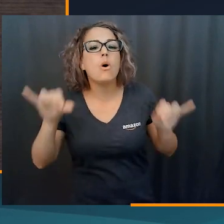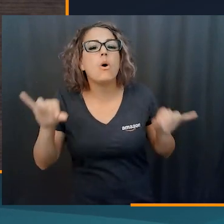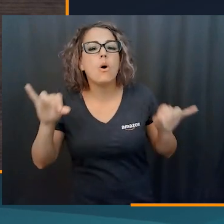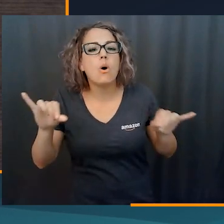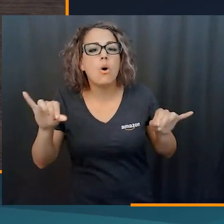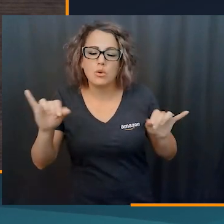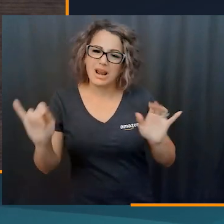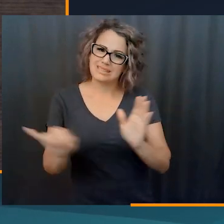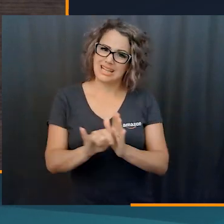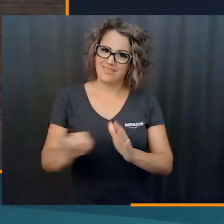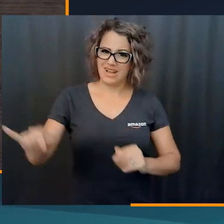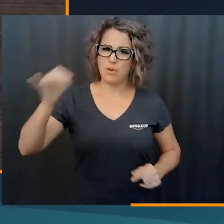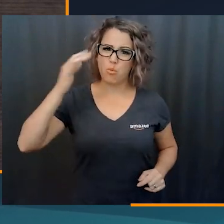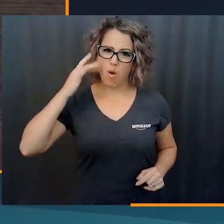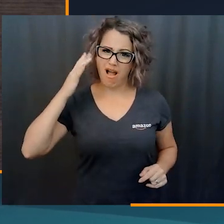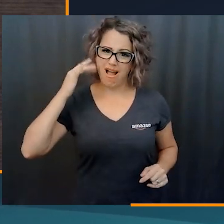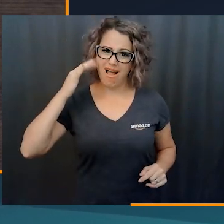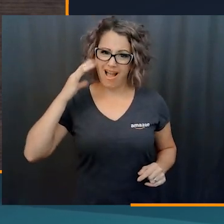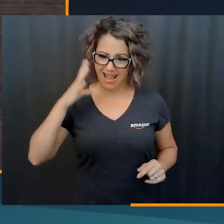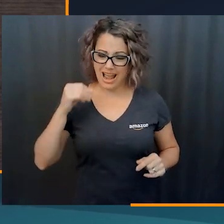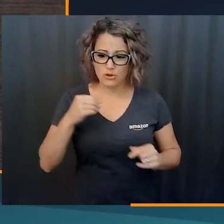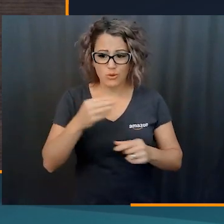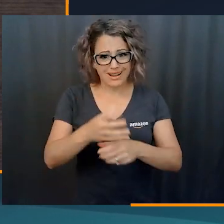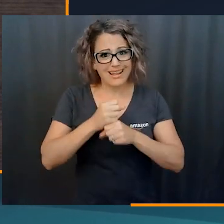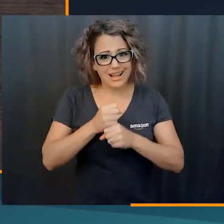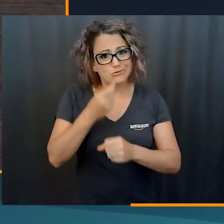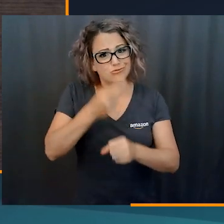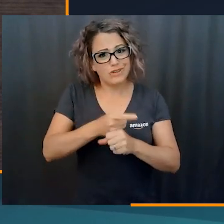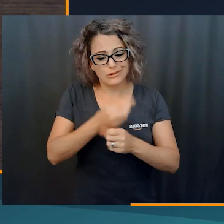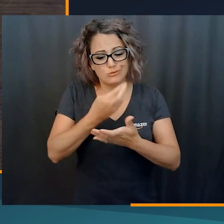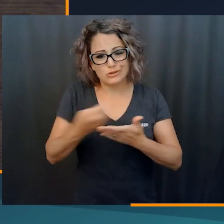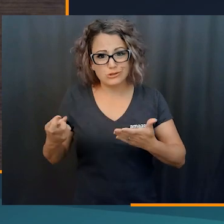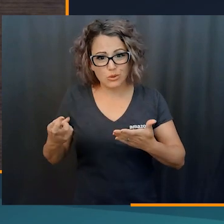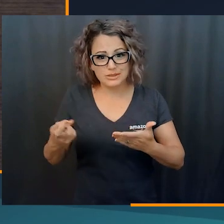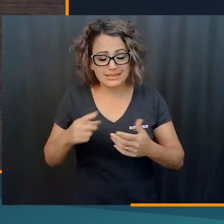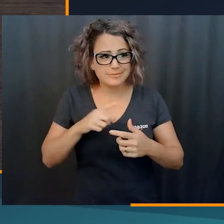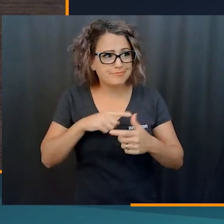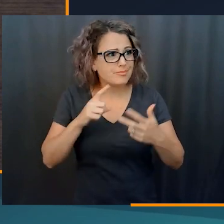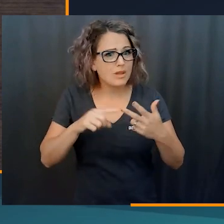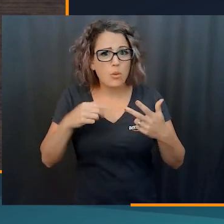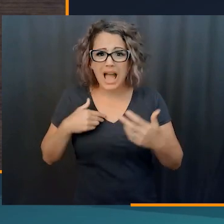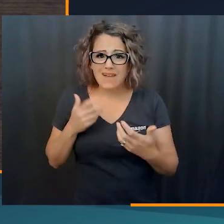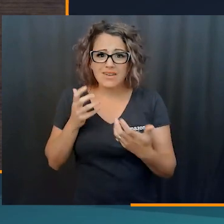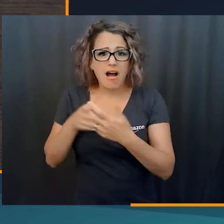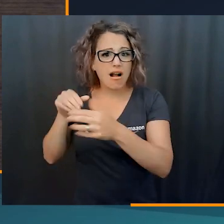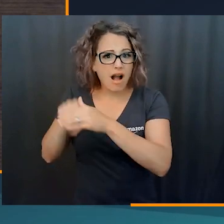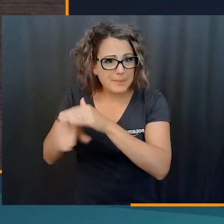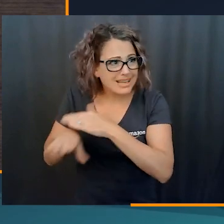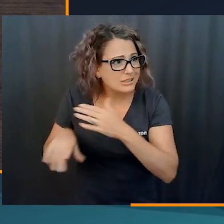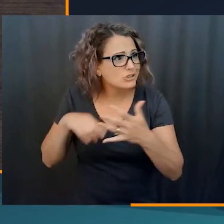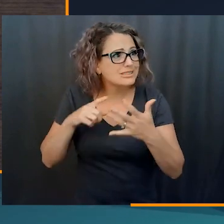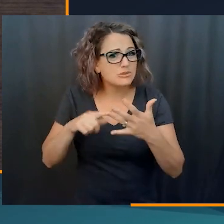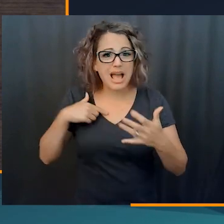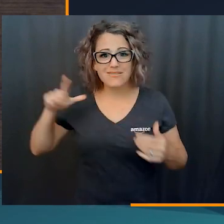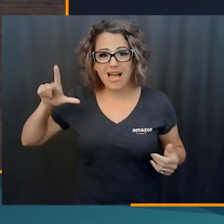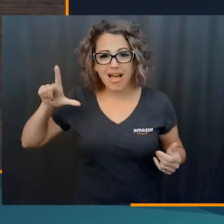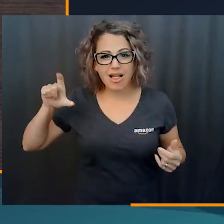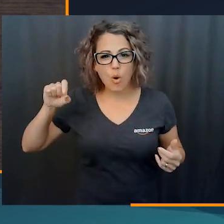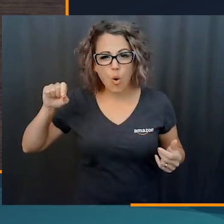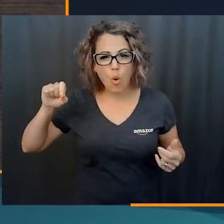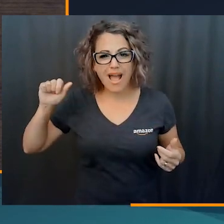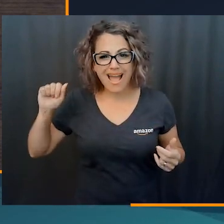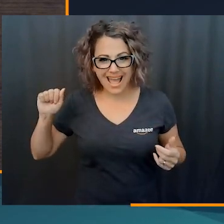there, just being able to understand and make sure you're, you're identifying things the right way and getting the right resources. We have accommodations